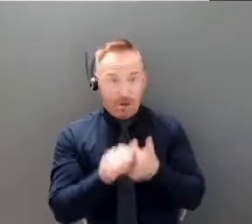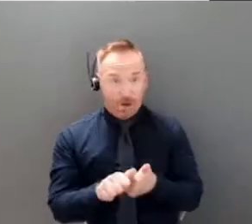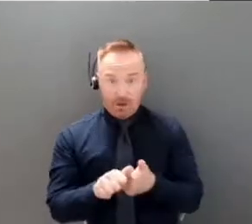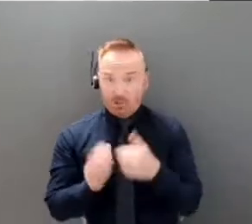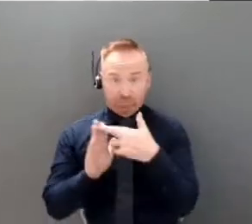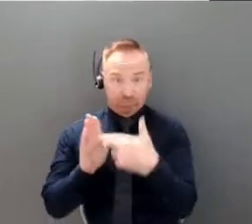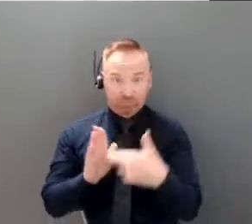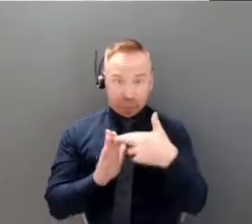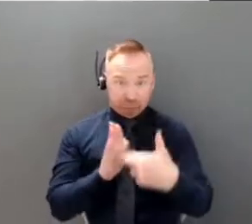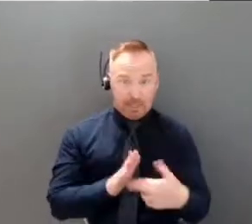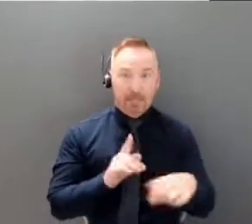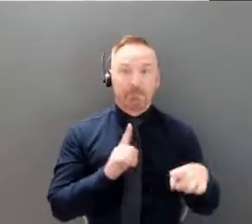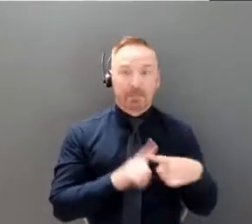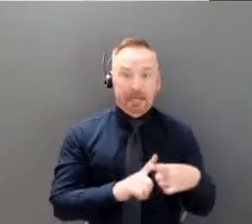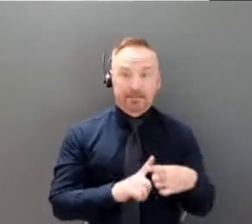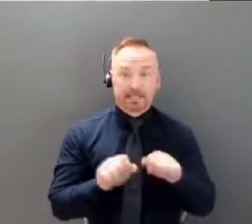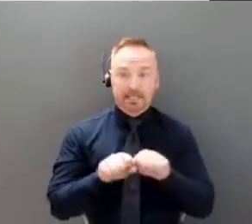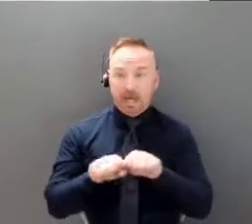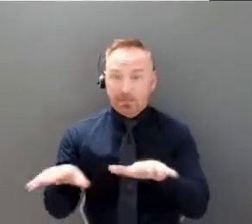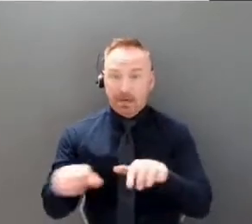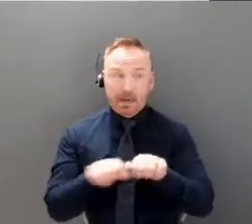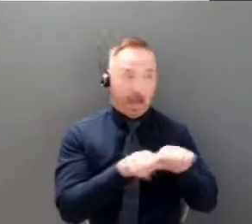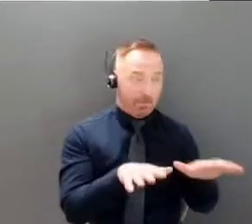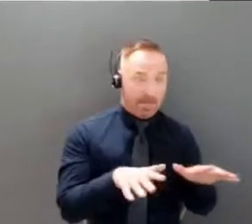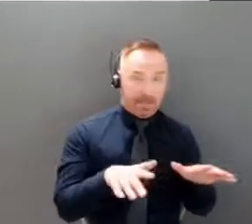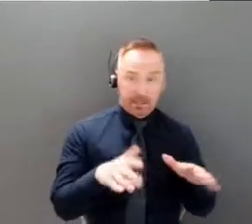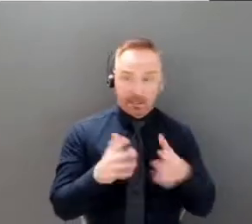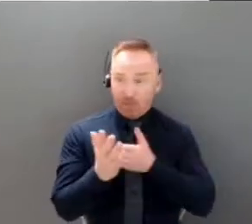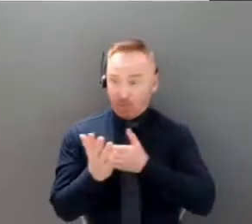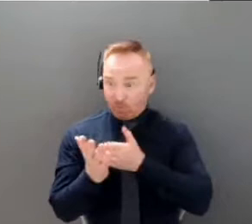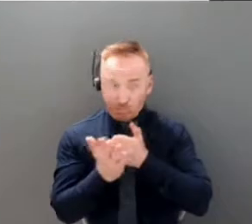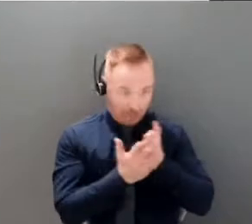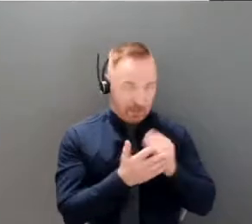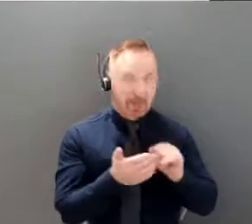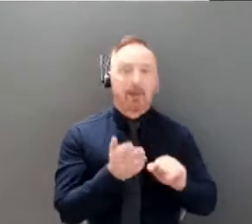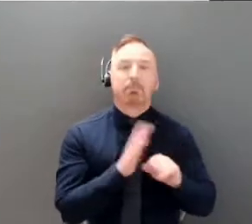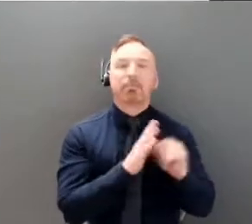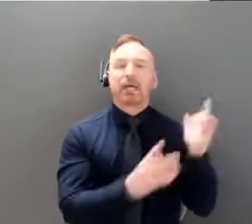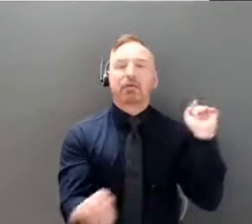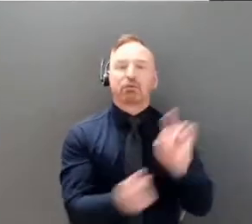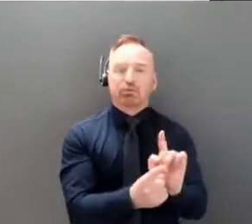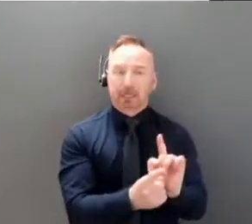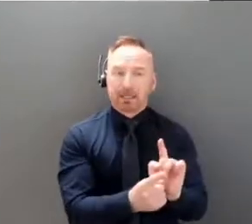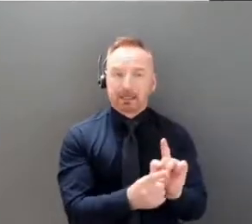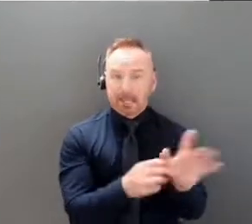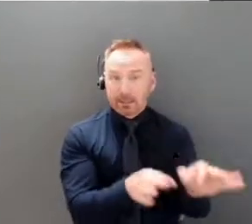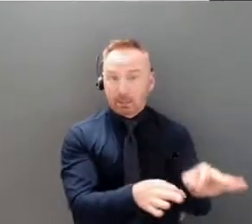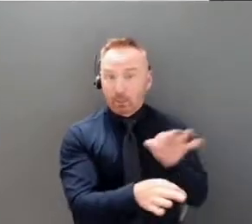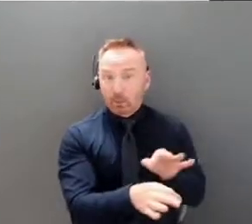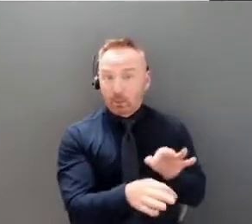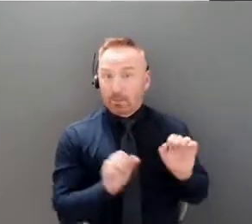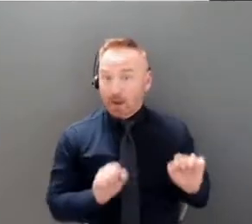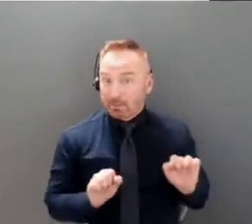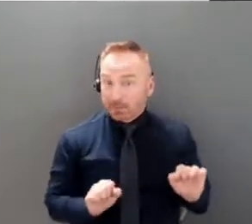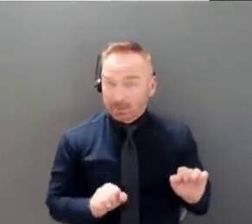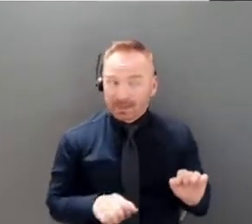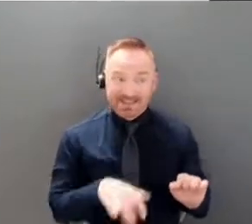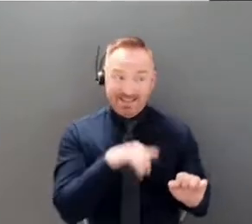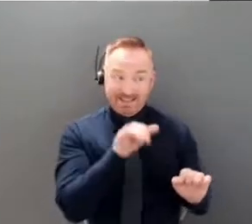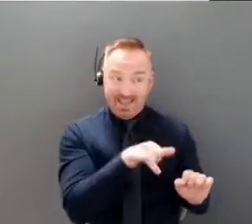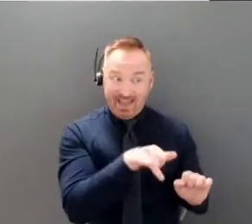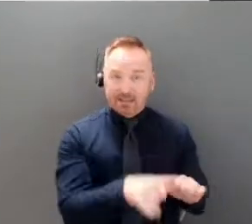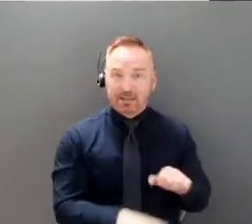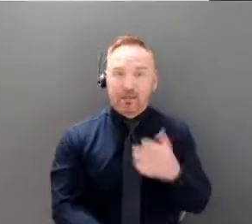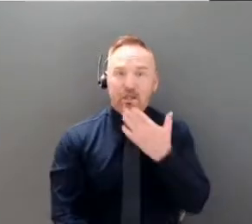two outbreaks we could be seeing cases dropping even sooner so this is the good news part it shows how